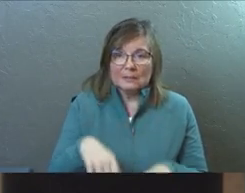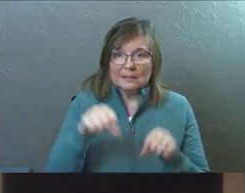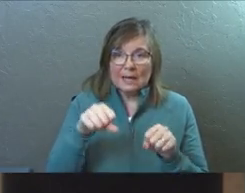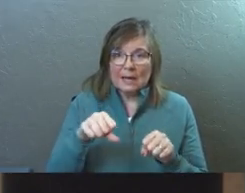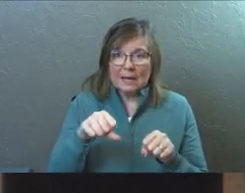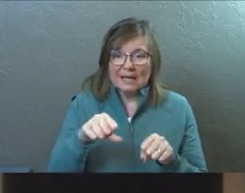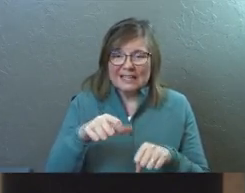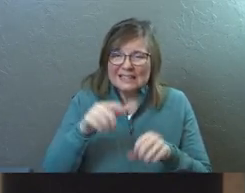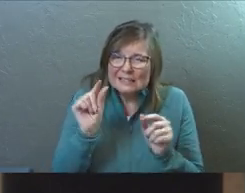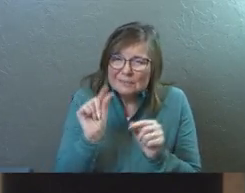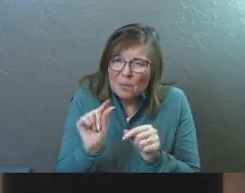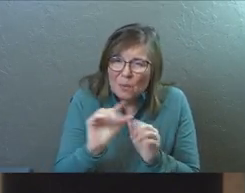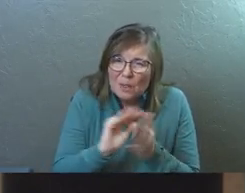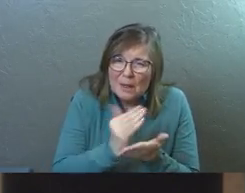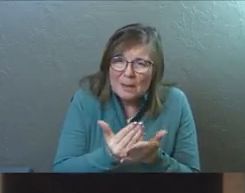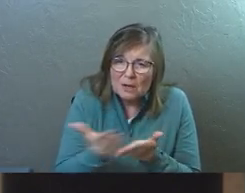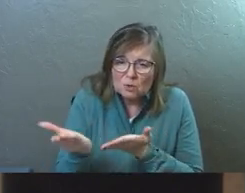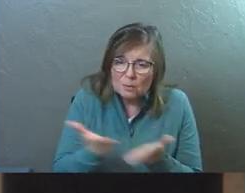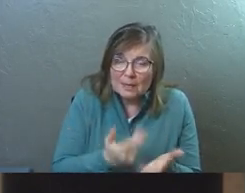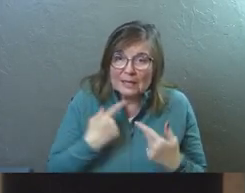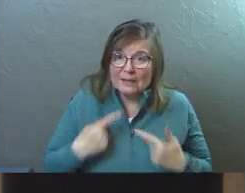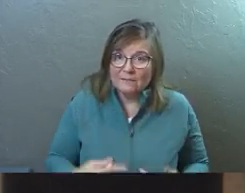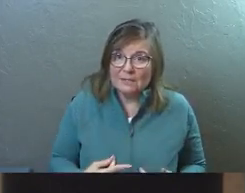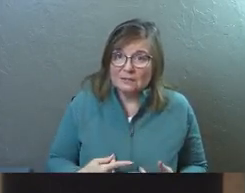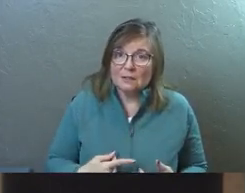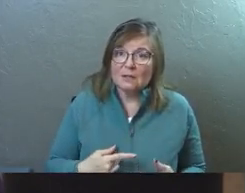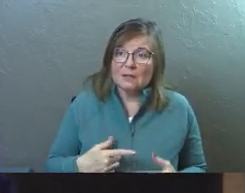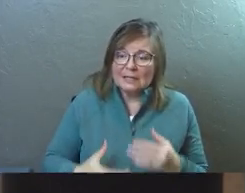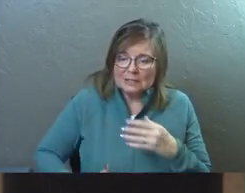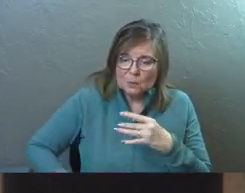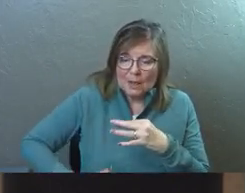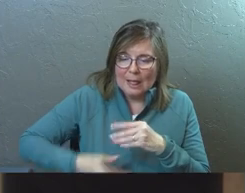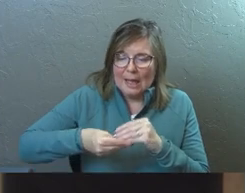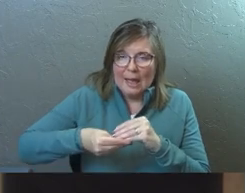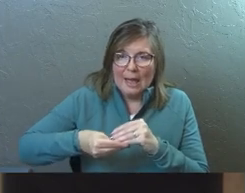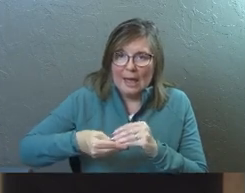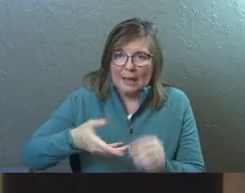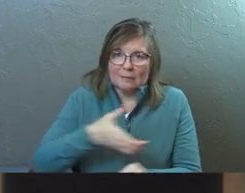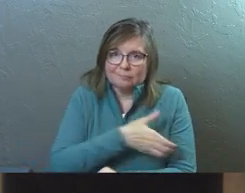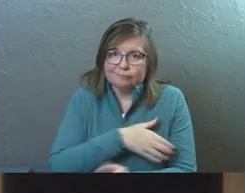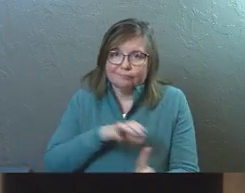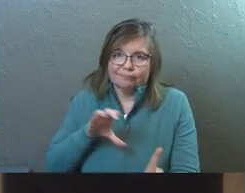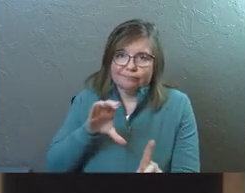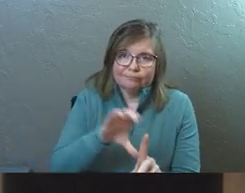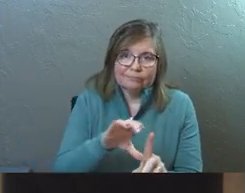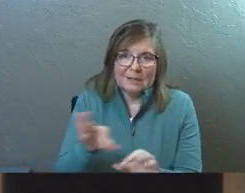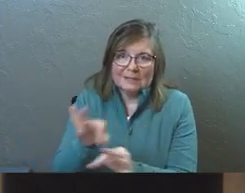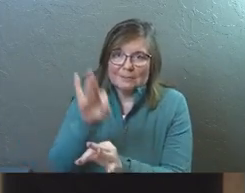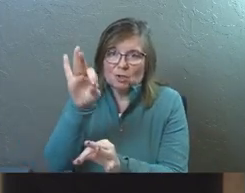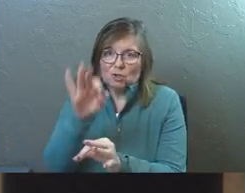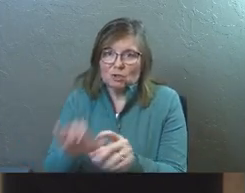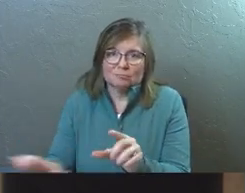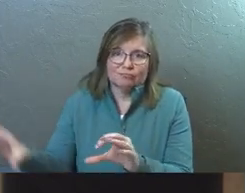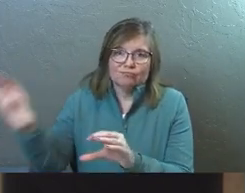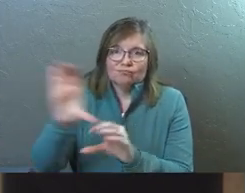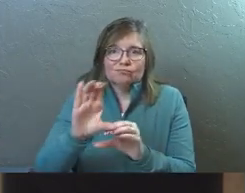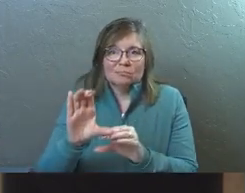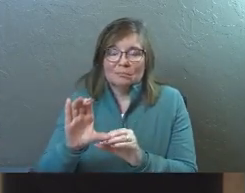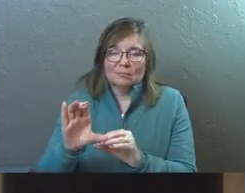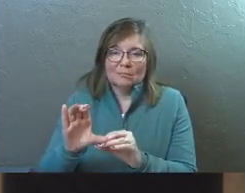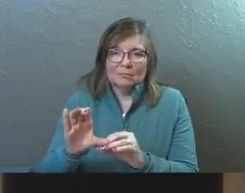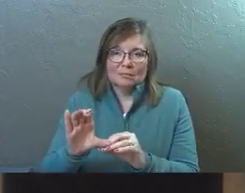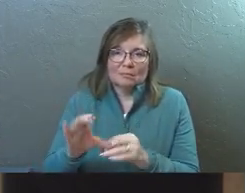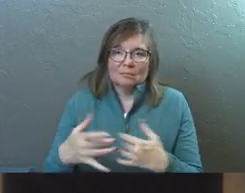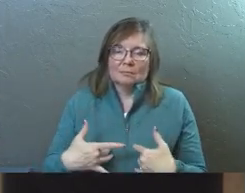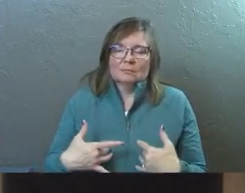this tiny amount you bring in the physical realm and he'll add supernatural power to it in the spiritual realm. And that's how